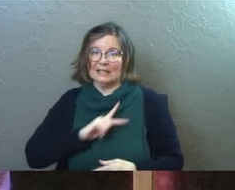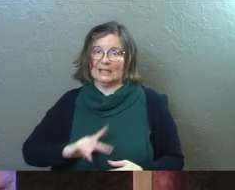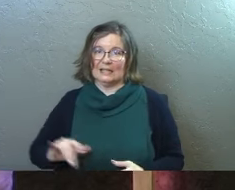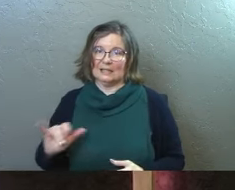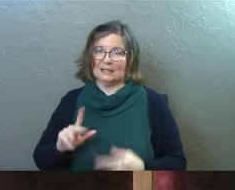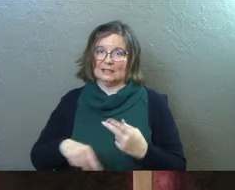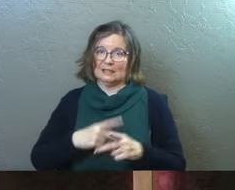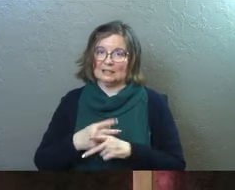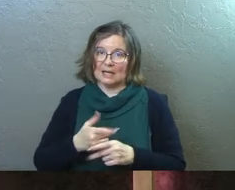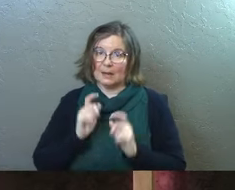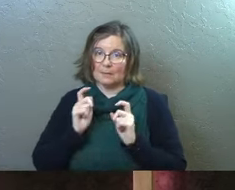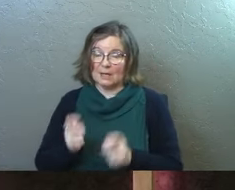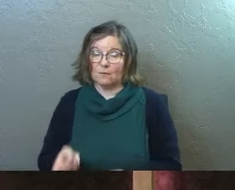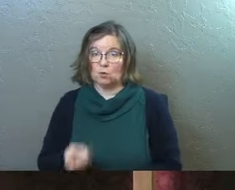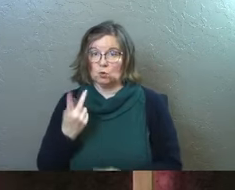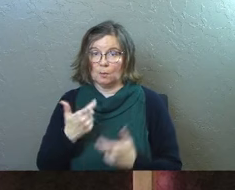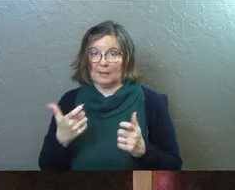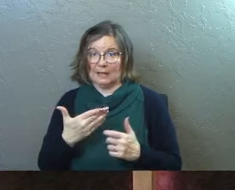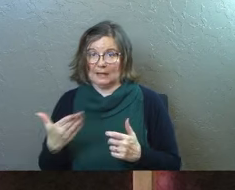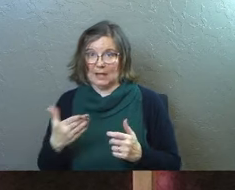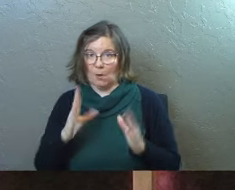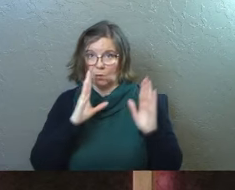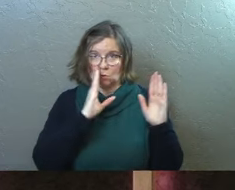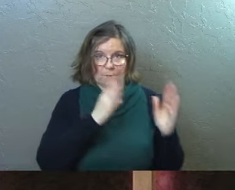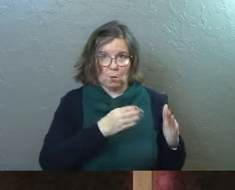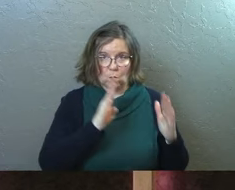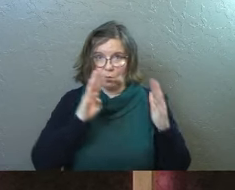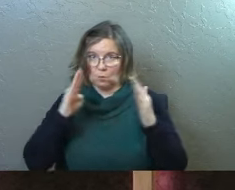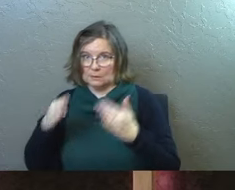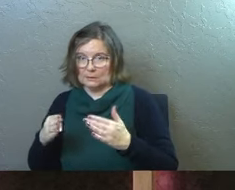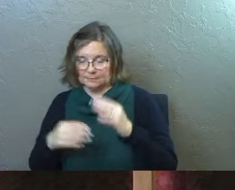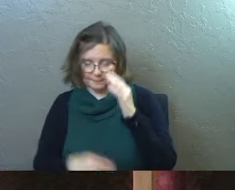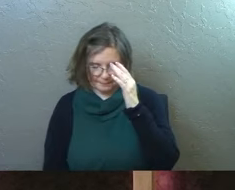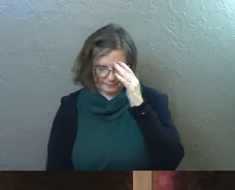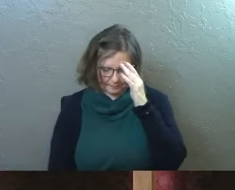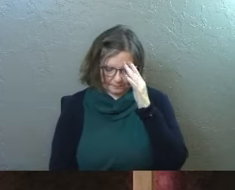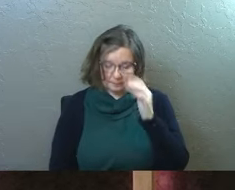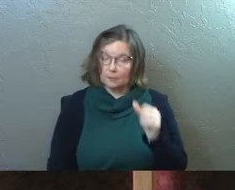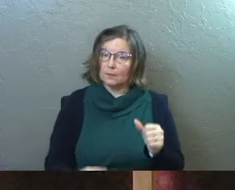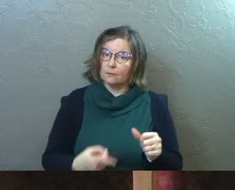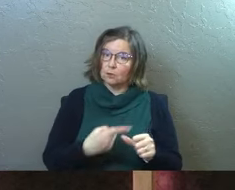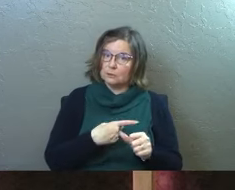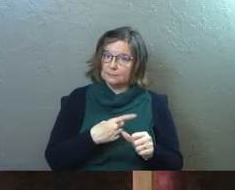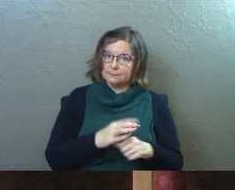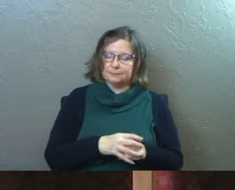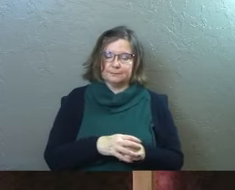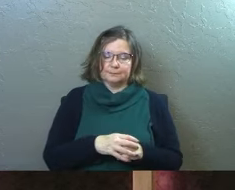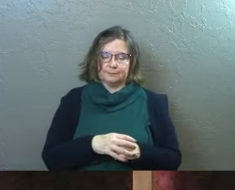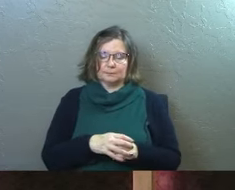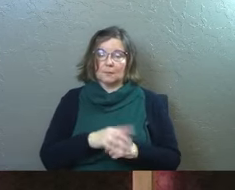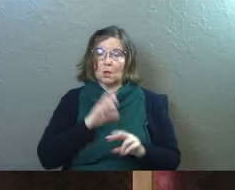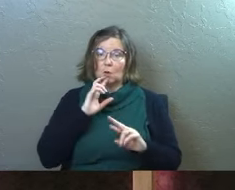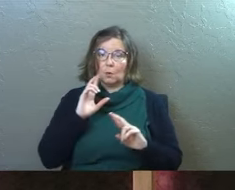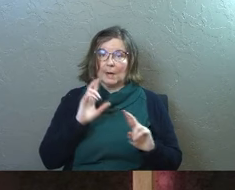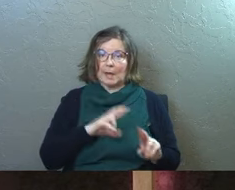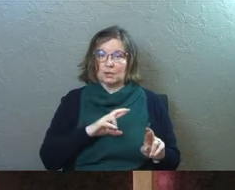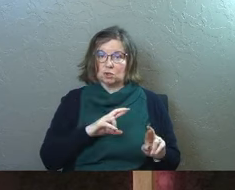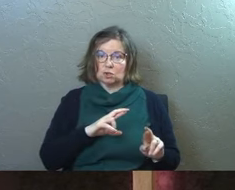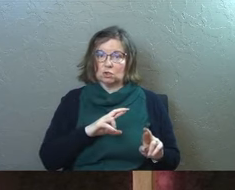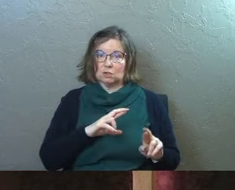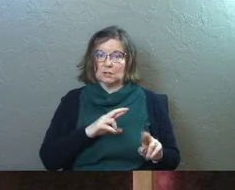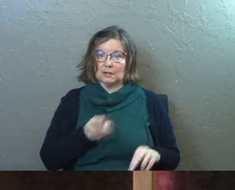incredible account. There's two big things I want to draw your attention to. First, the reaction